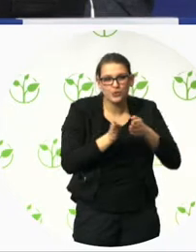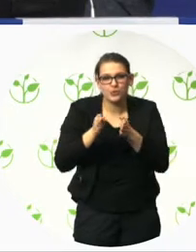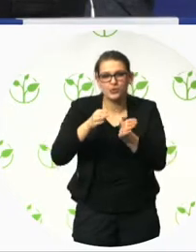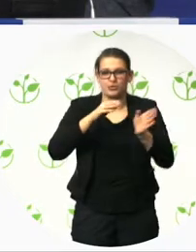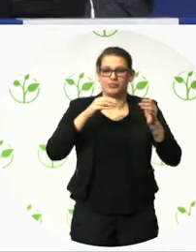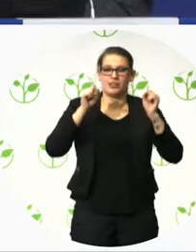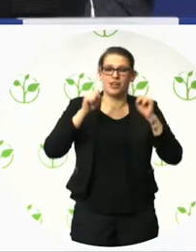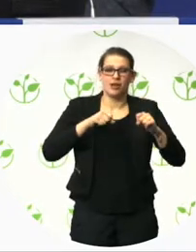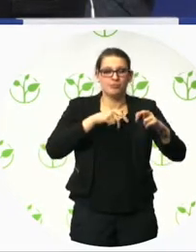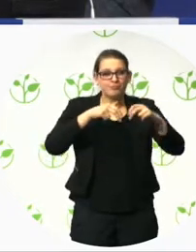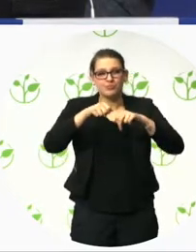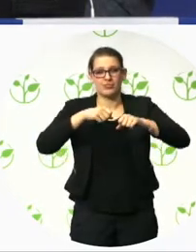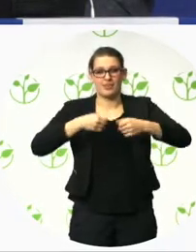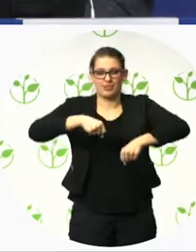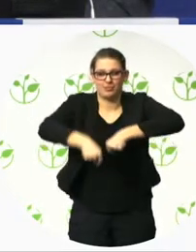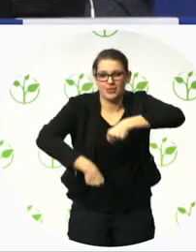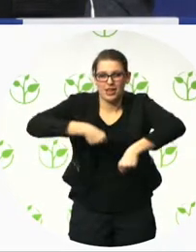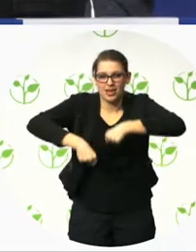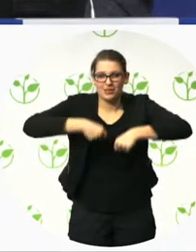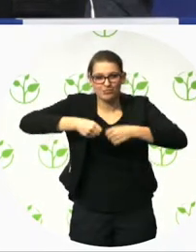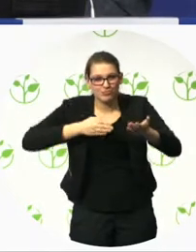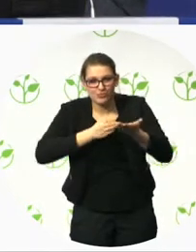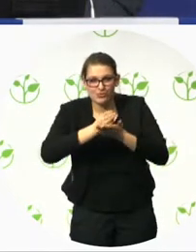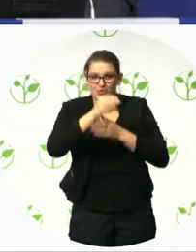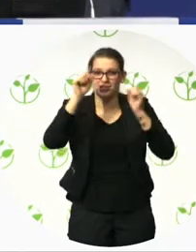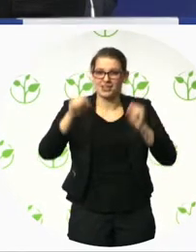and to go for a walk in Telmark. Thank you.